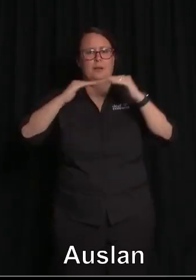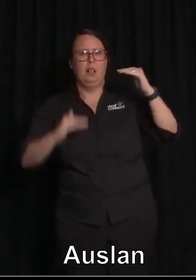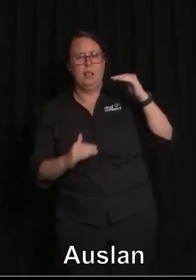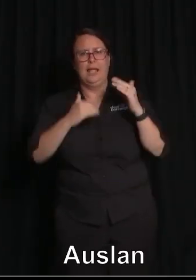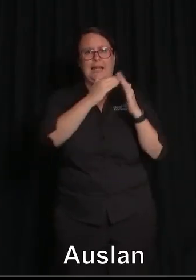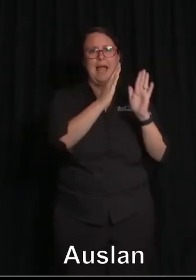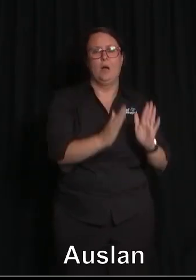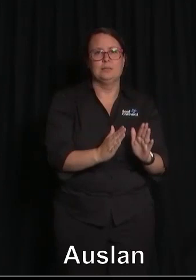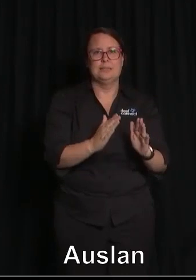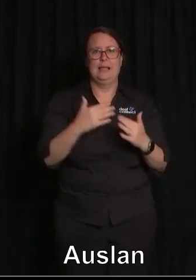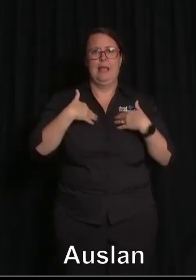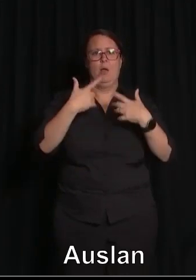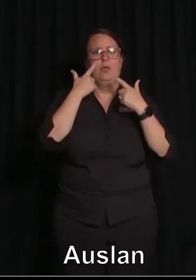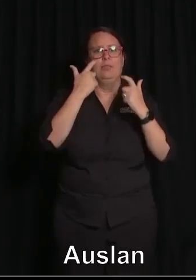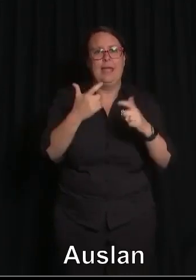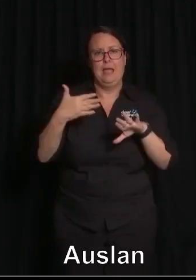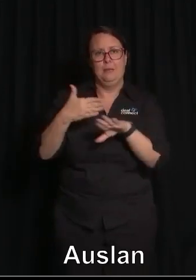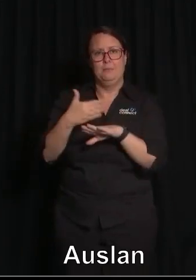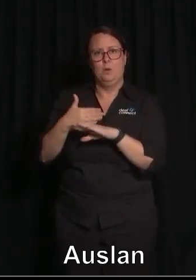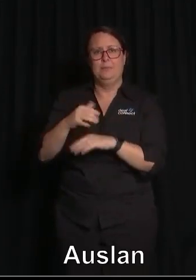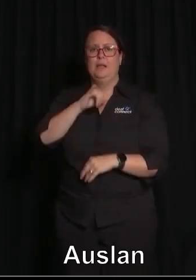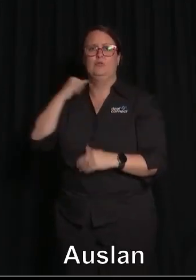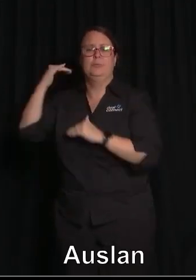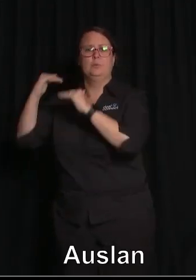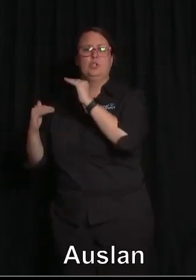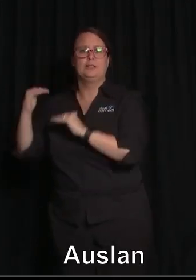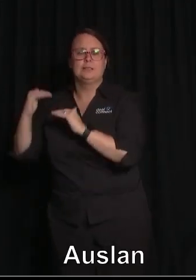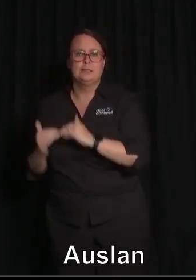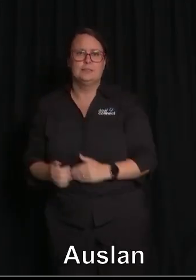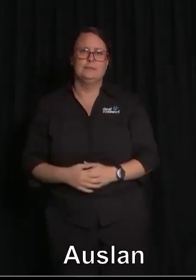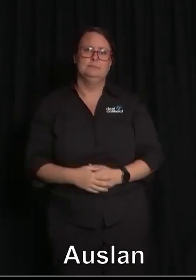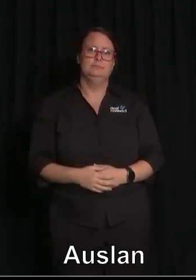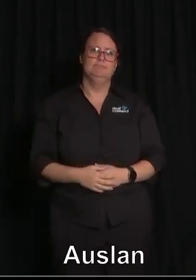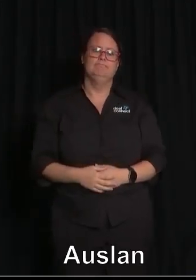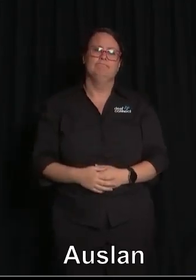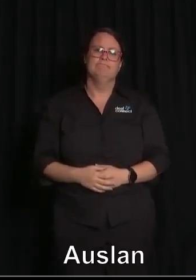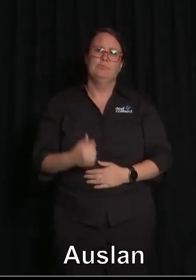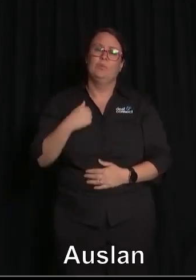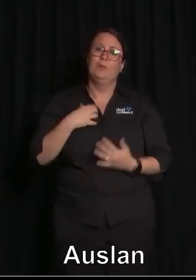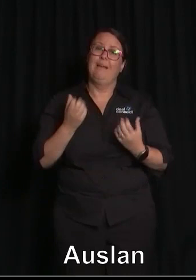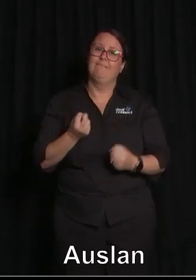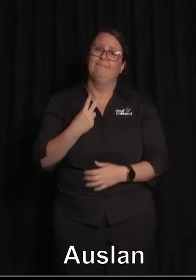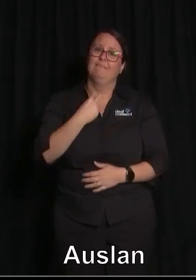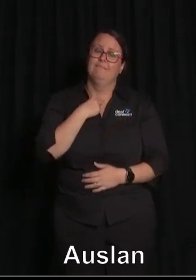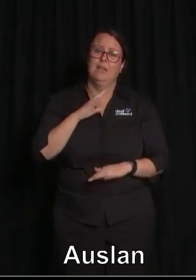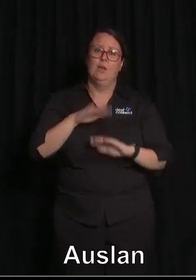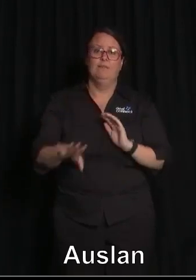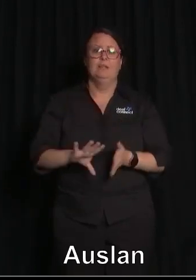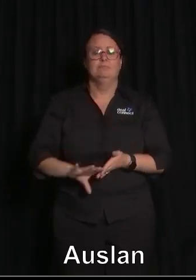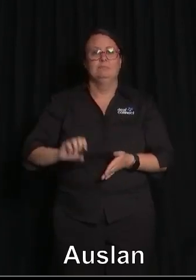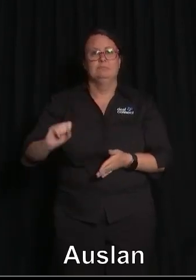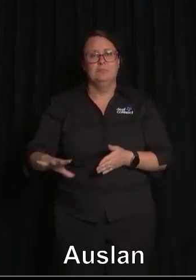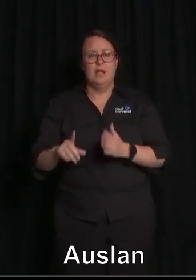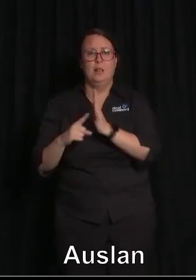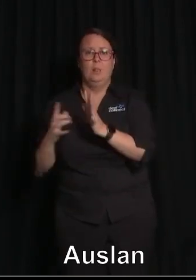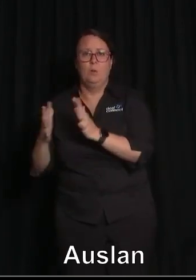care, employment and the criminal justice system. Though there certainly have been recent disappointments in reproductive rights and anti-trans